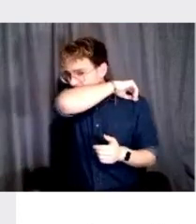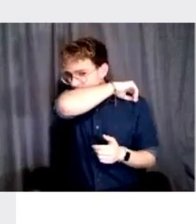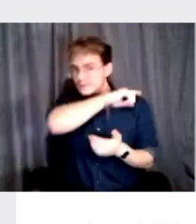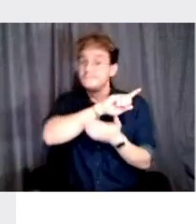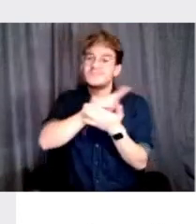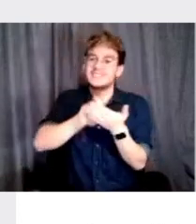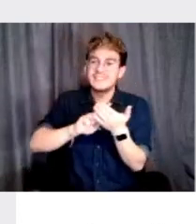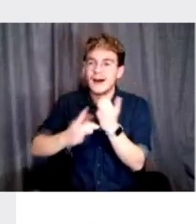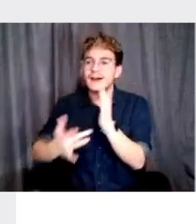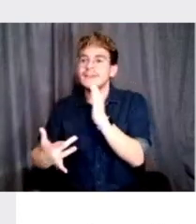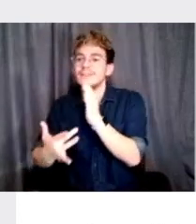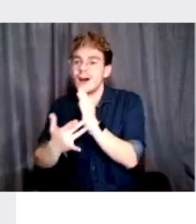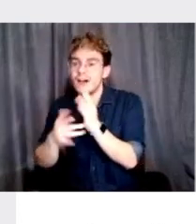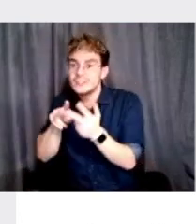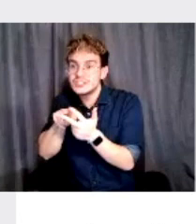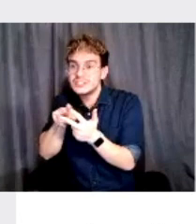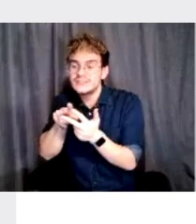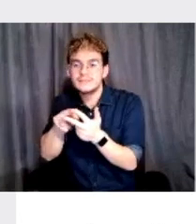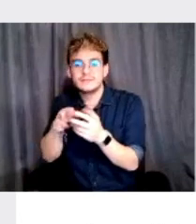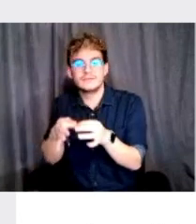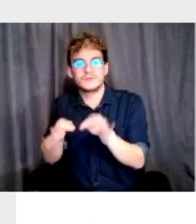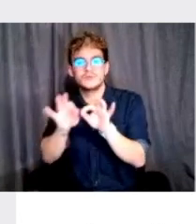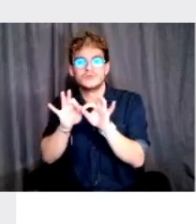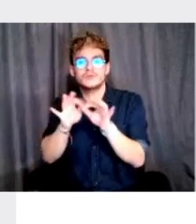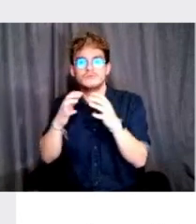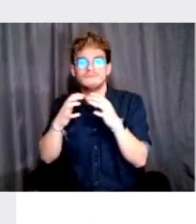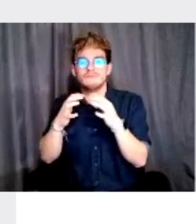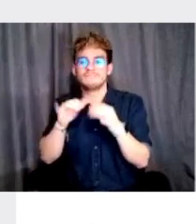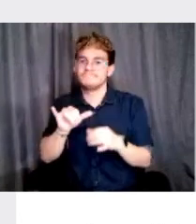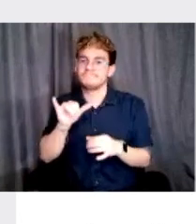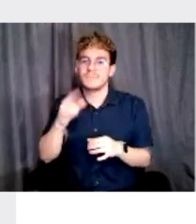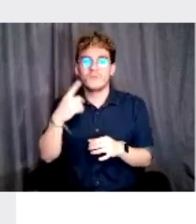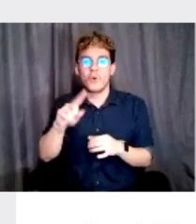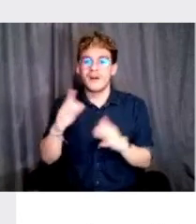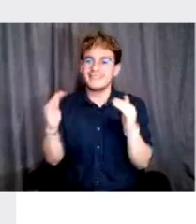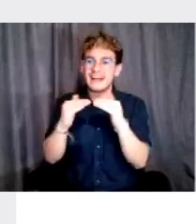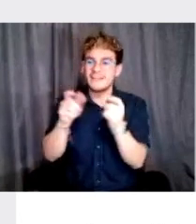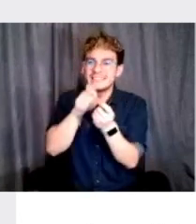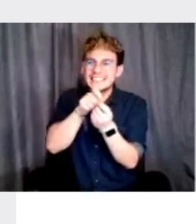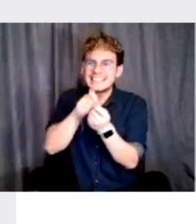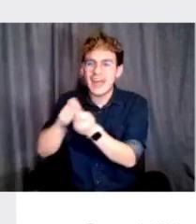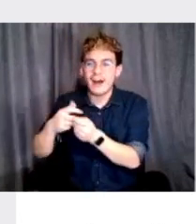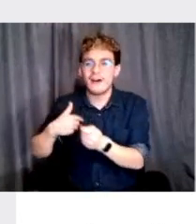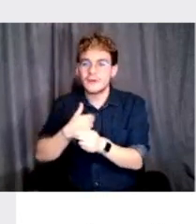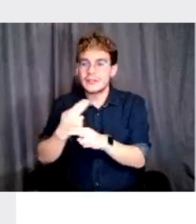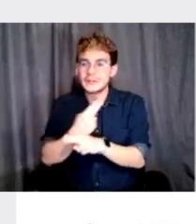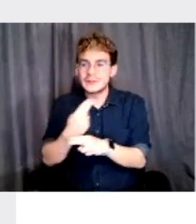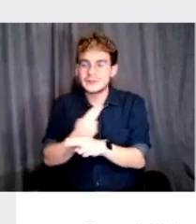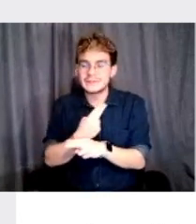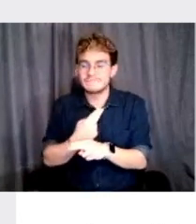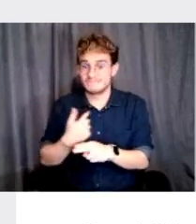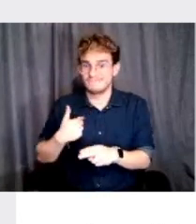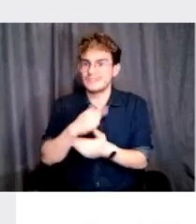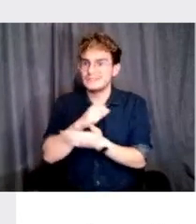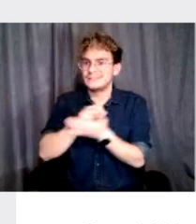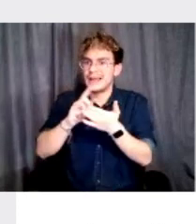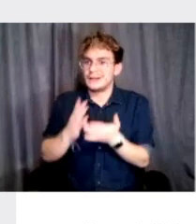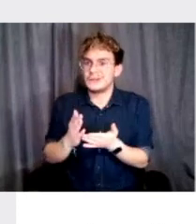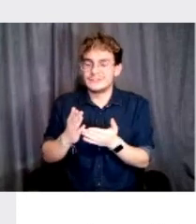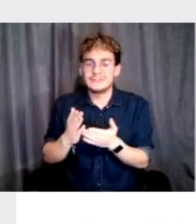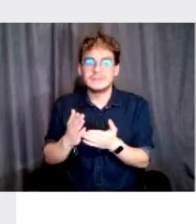technology is really crucial for the level of detail that us as designers that are